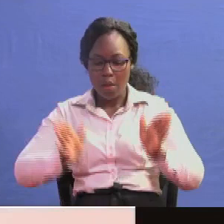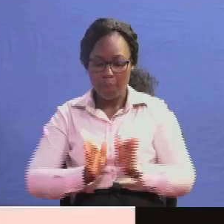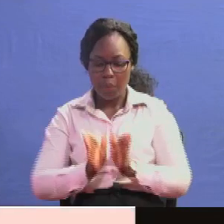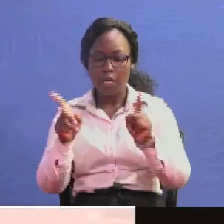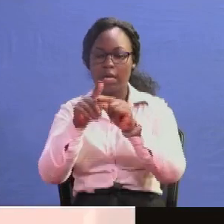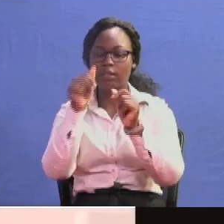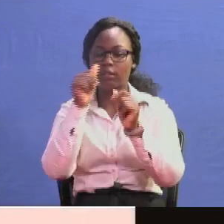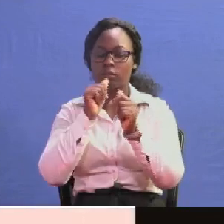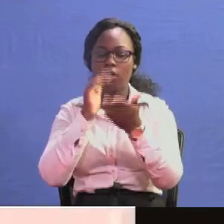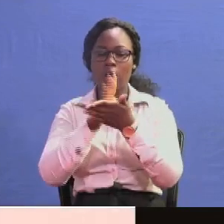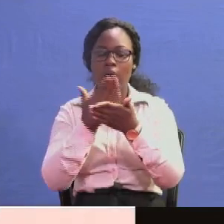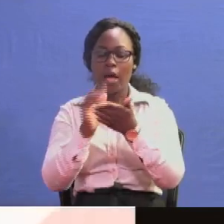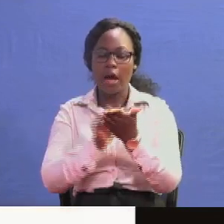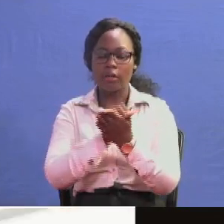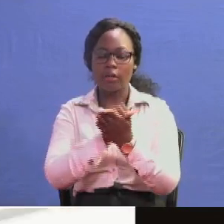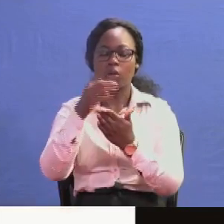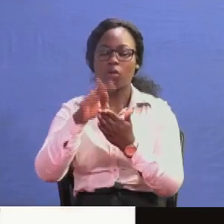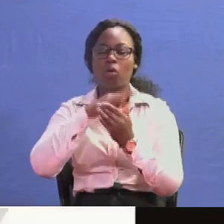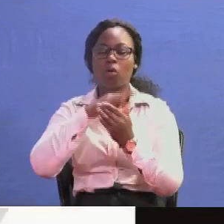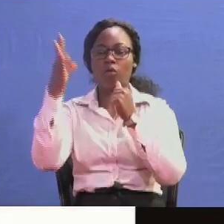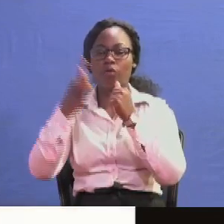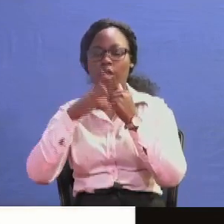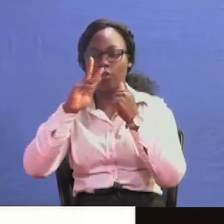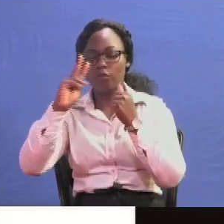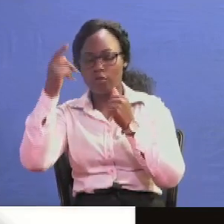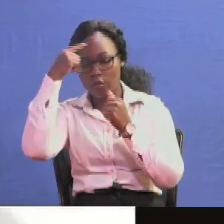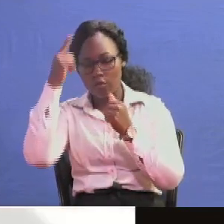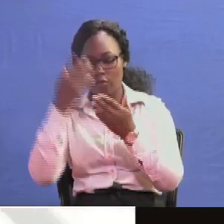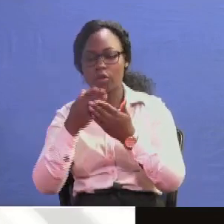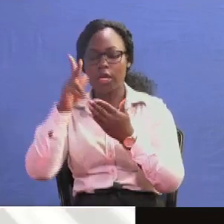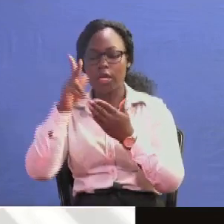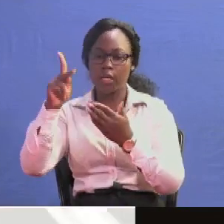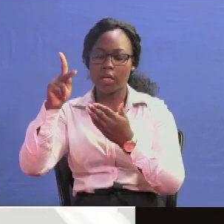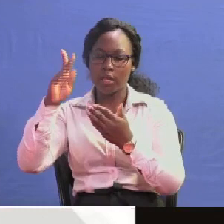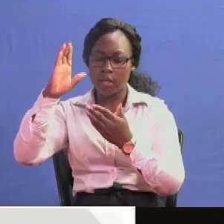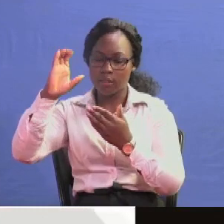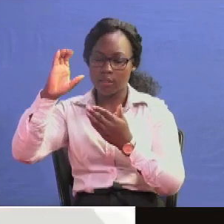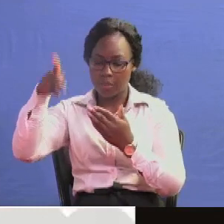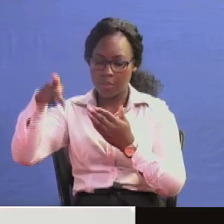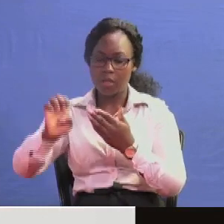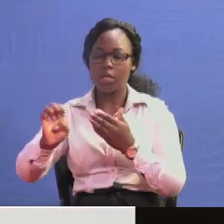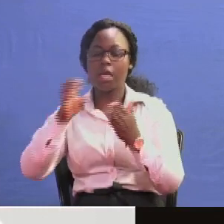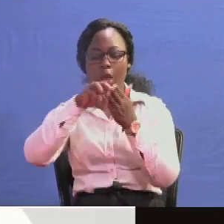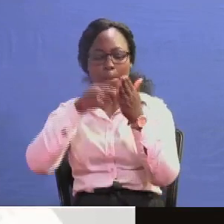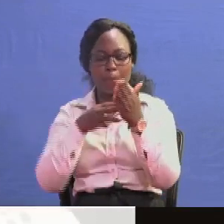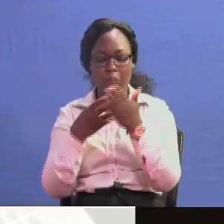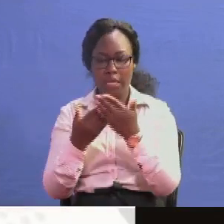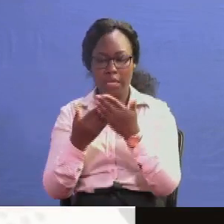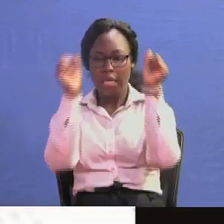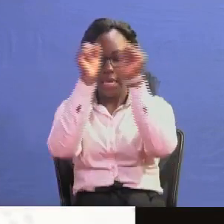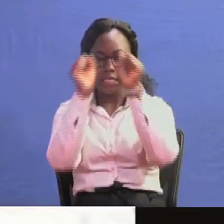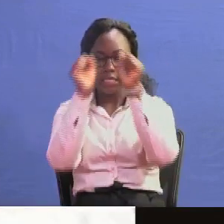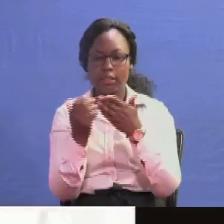sector are products of 844 and products of kcpe that means that it has been a system